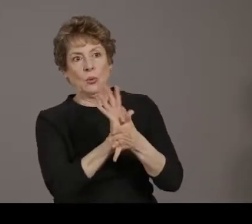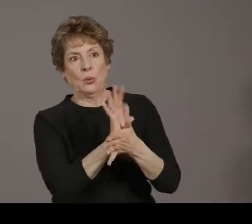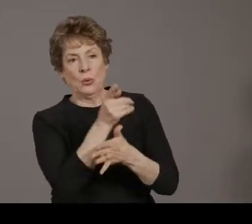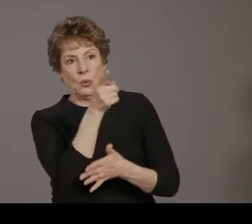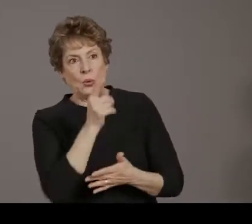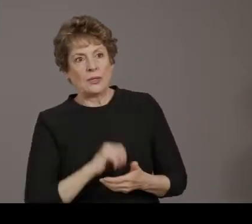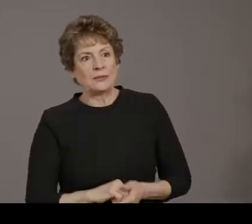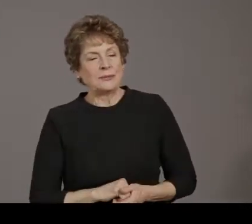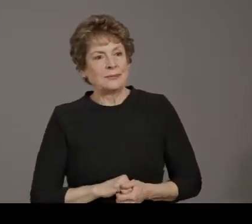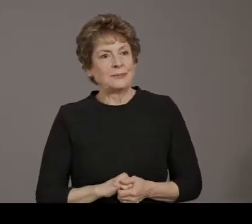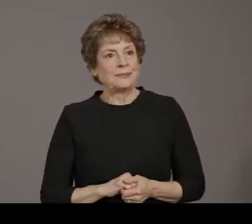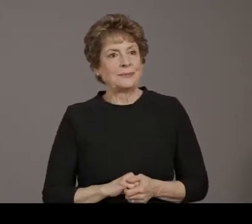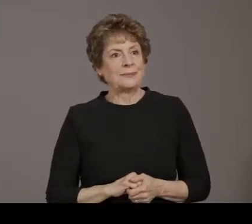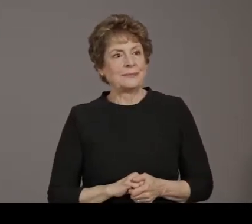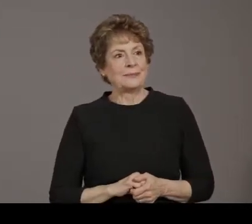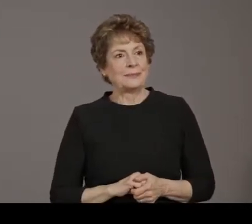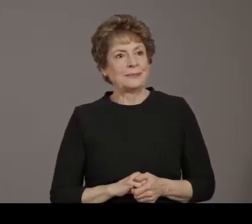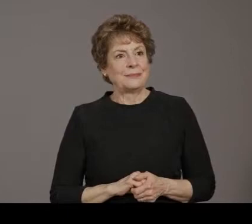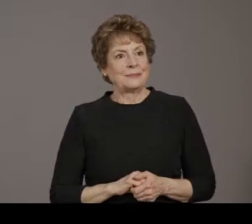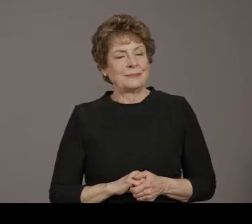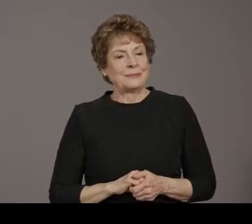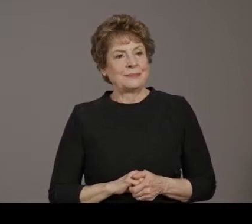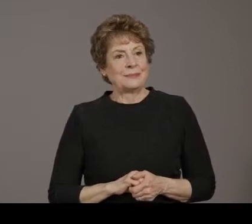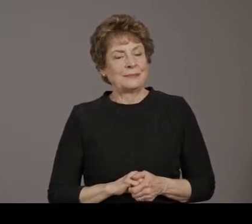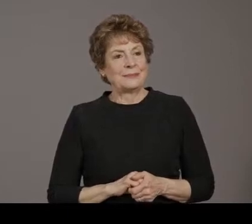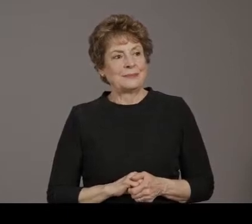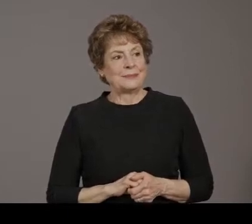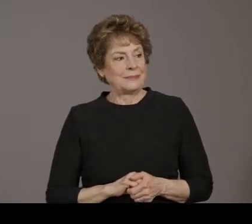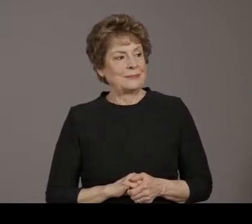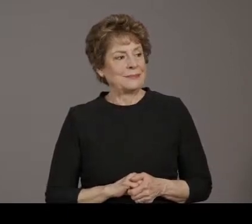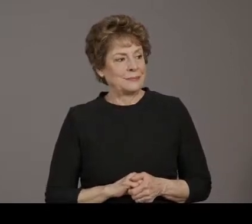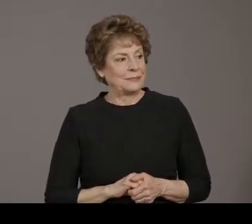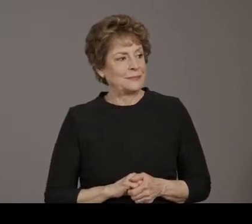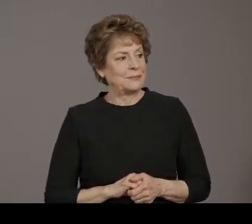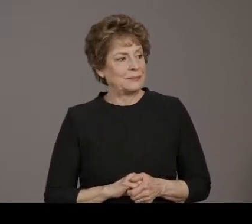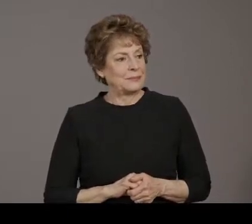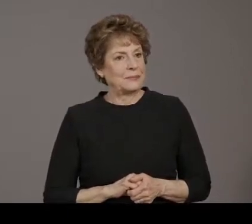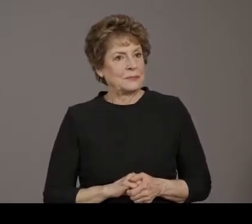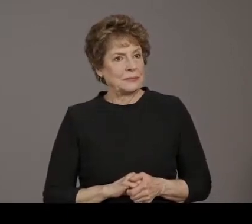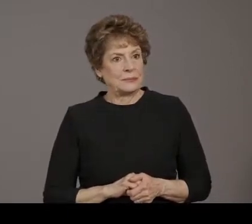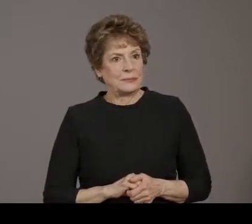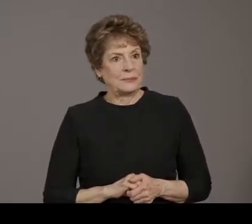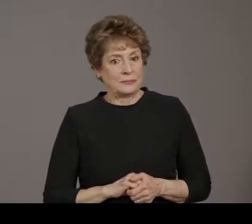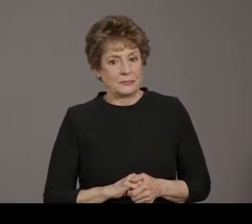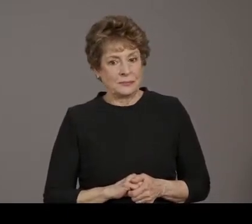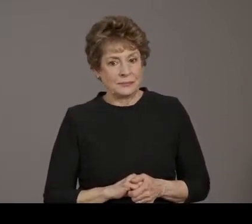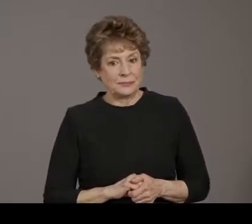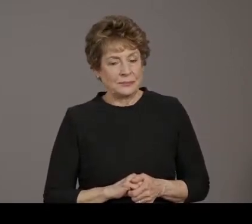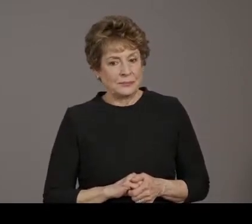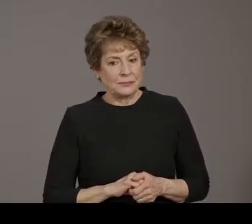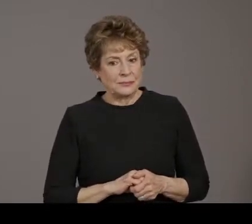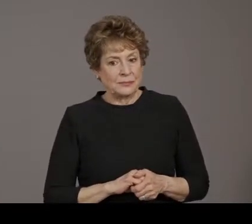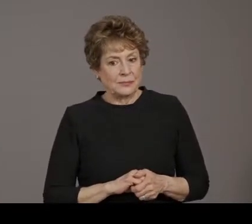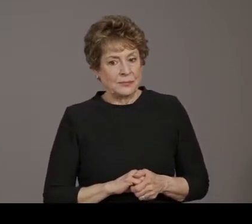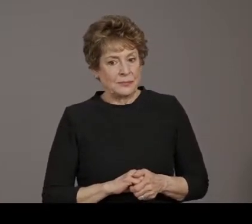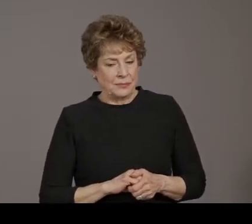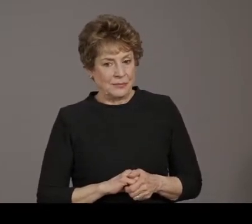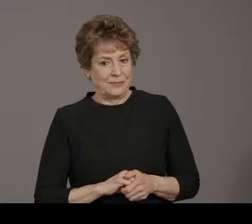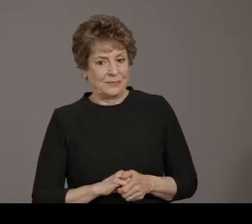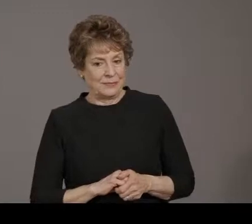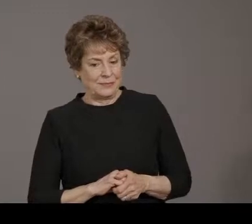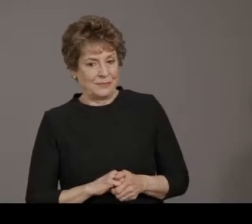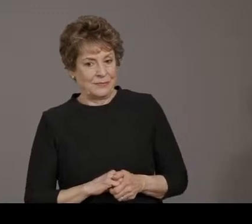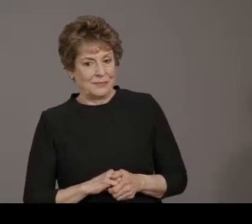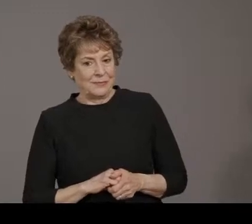We know we want to get back into the way things were is like that won't happen unless we all do our part and getting this vaccination, getting this COVID